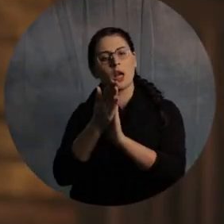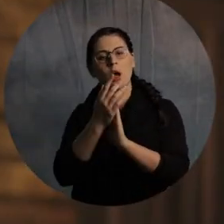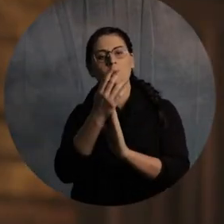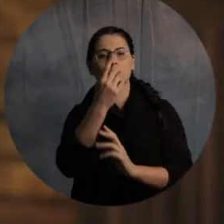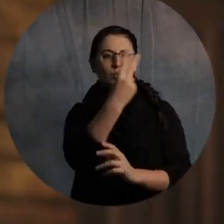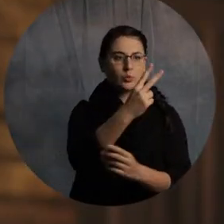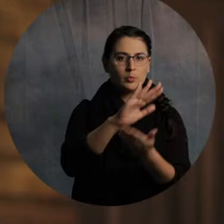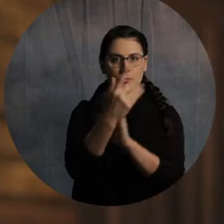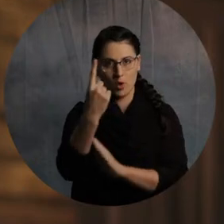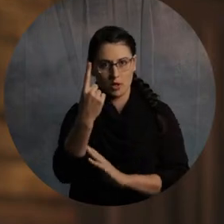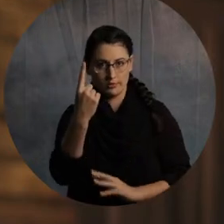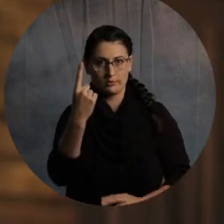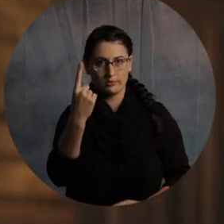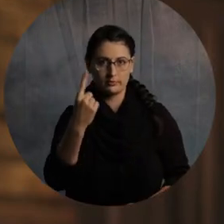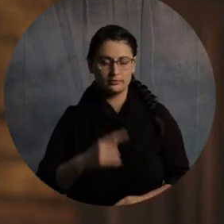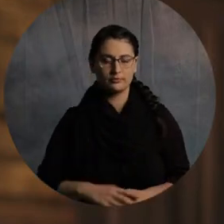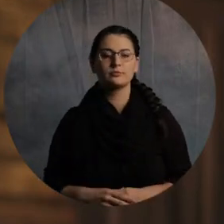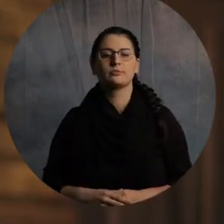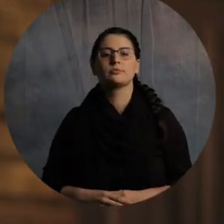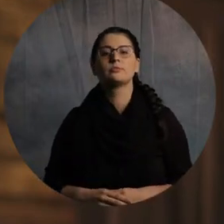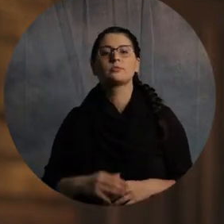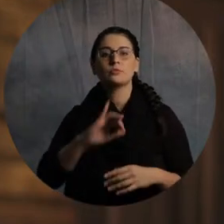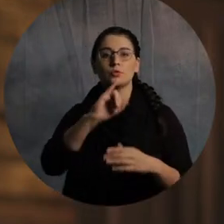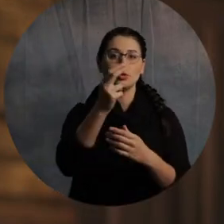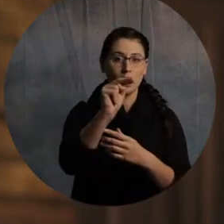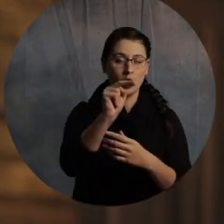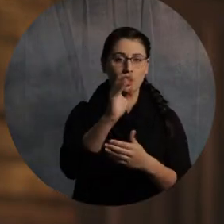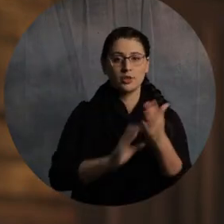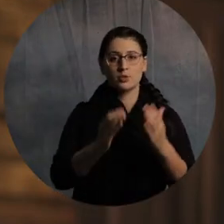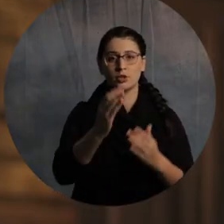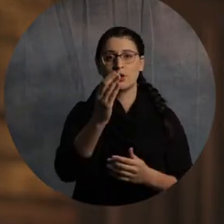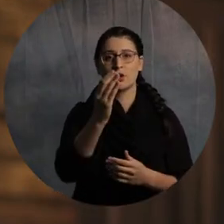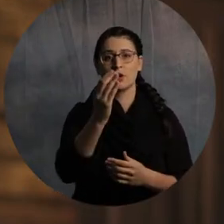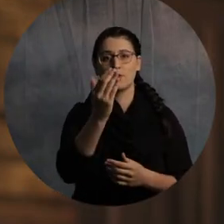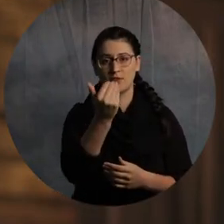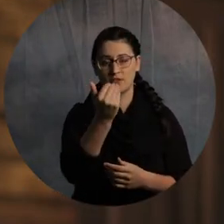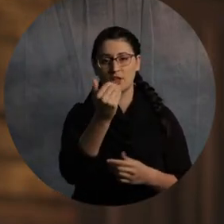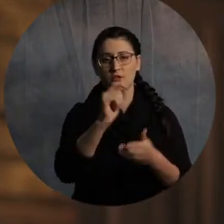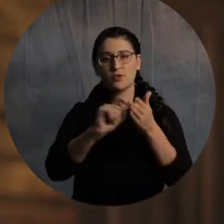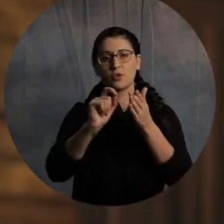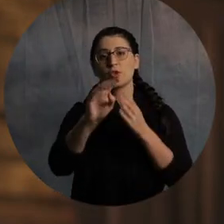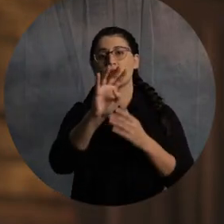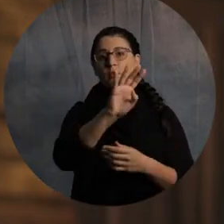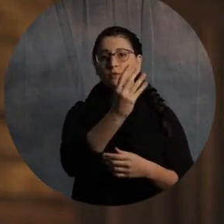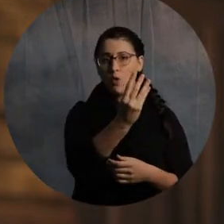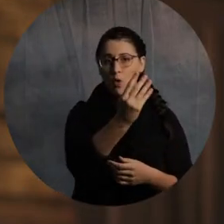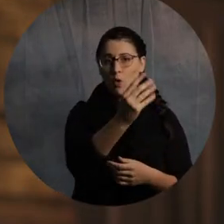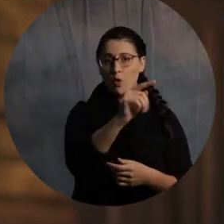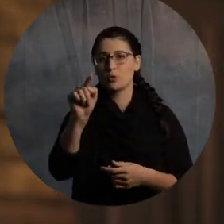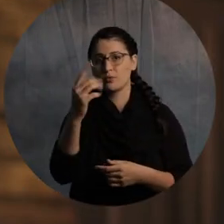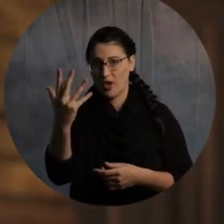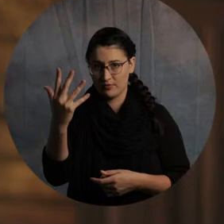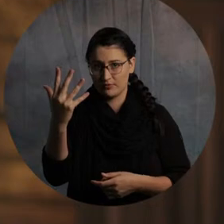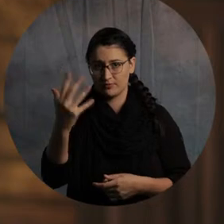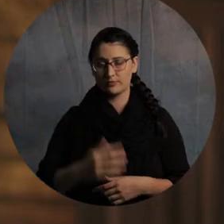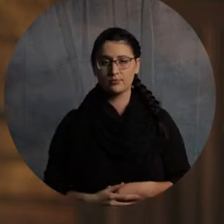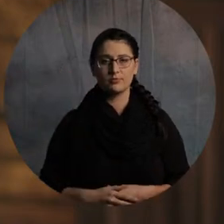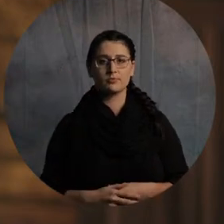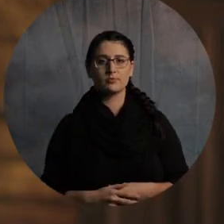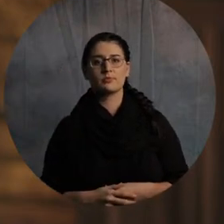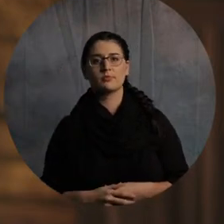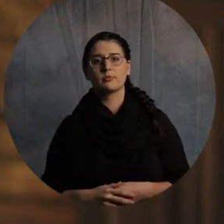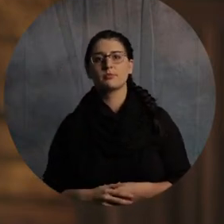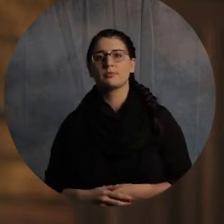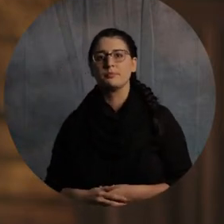to understand how that works. So, John 15, verses 4 and 5 is where I want to sit on real quickly here, all right? John 15, verses 4 and 5,